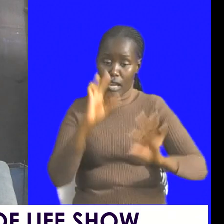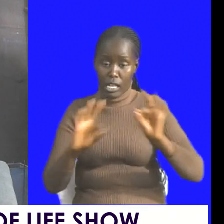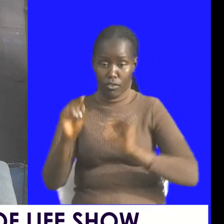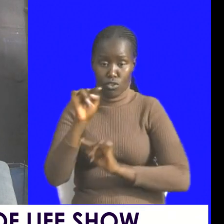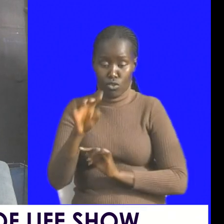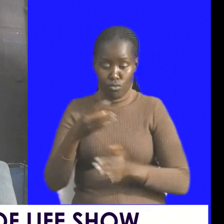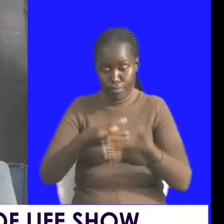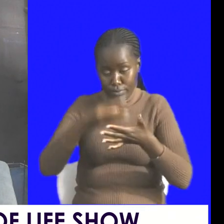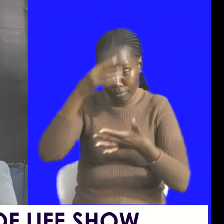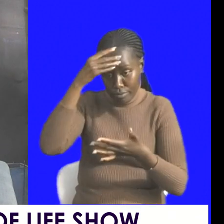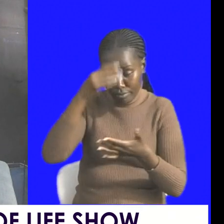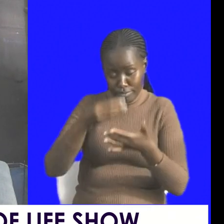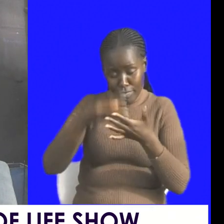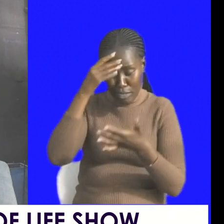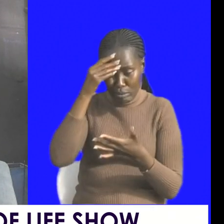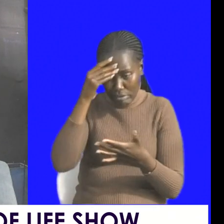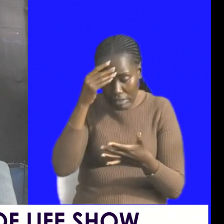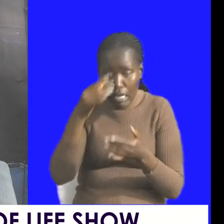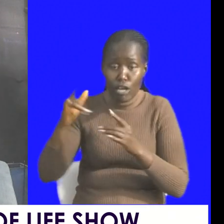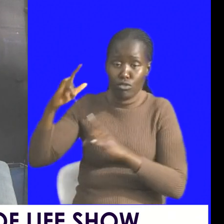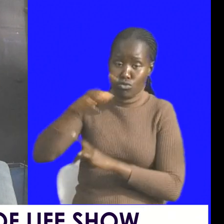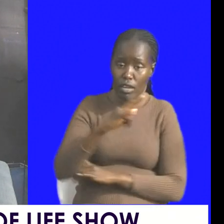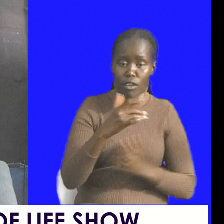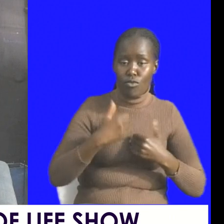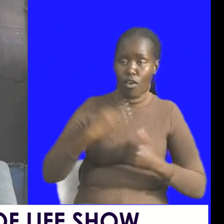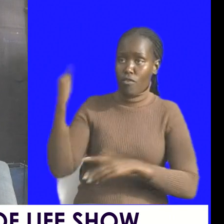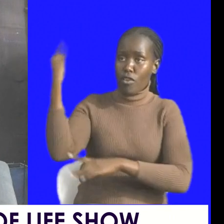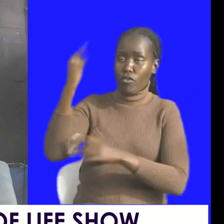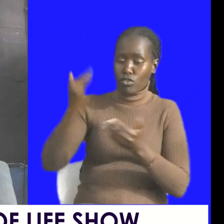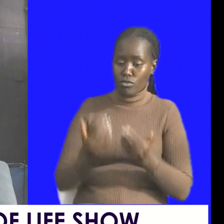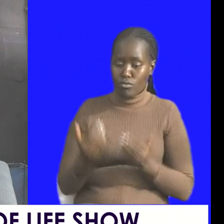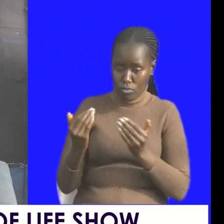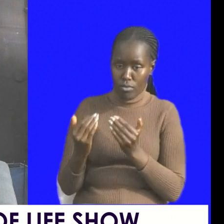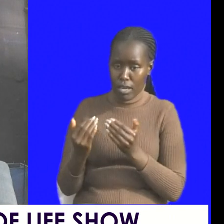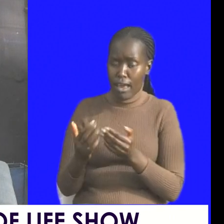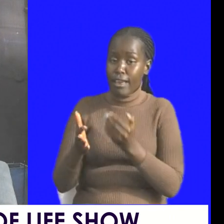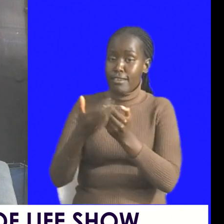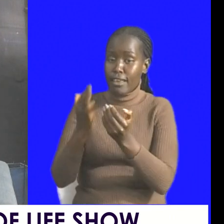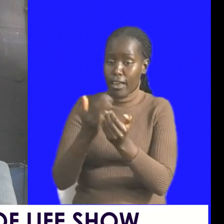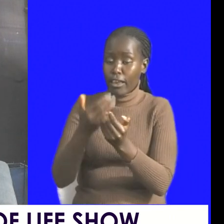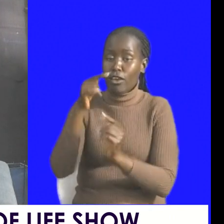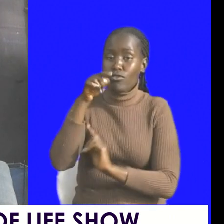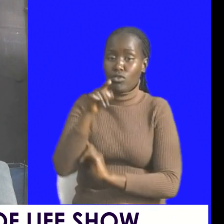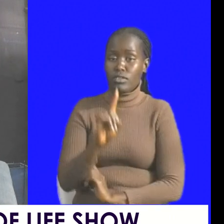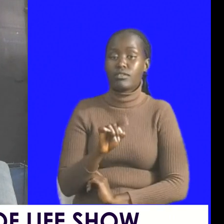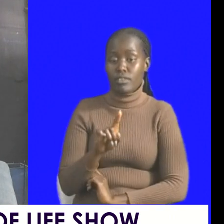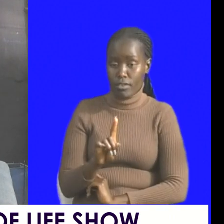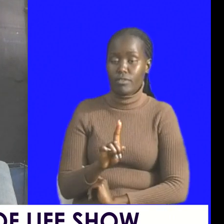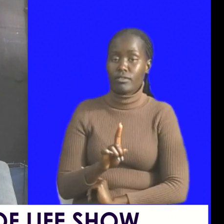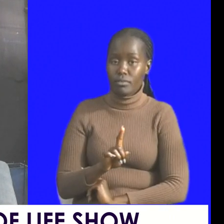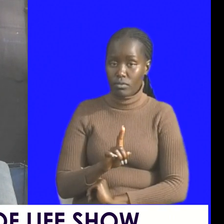learn you have a destiny to carry don't carry yourself carelessly take care of yourself